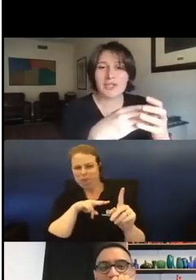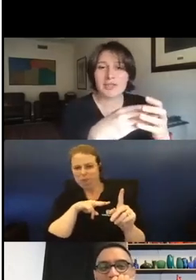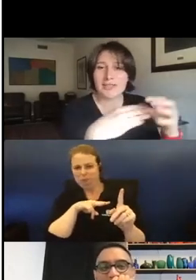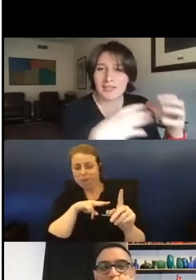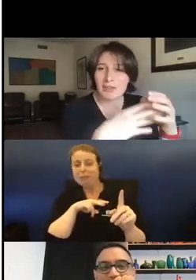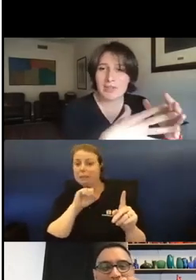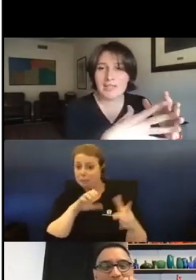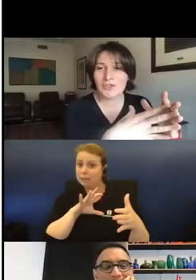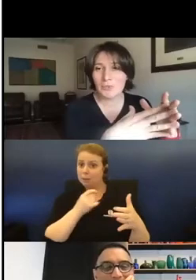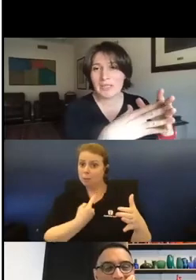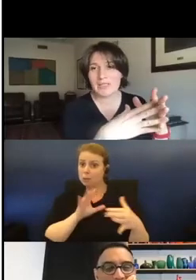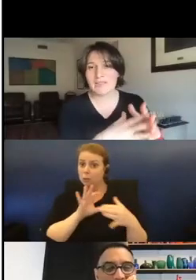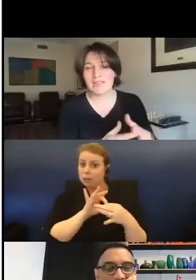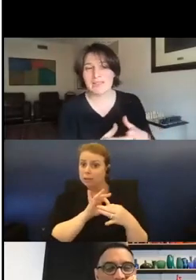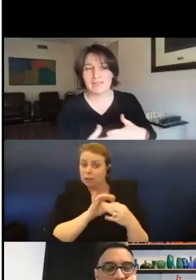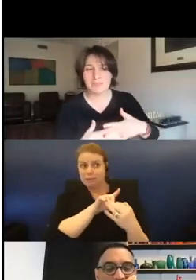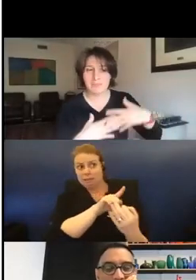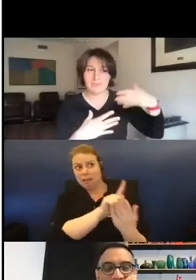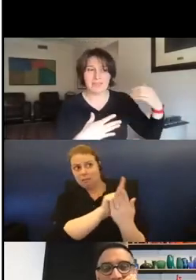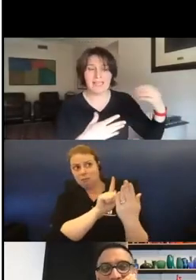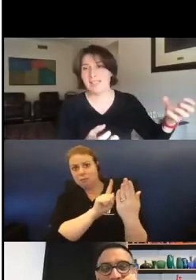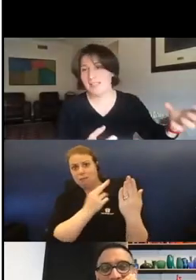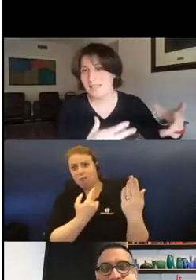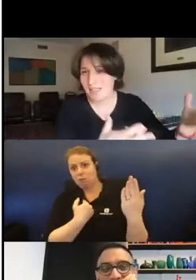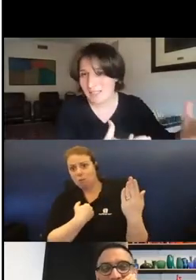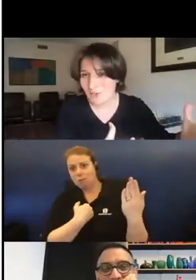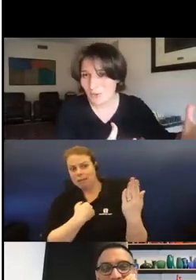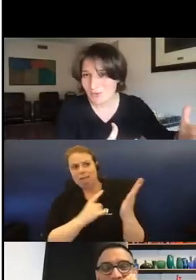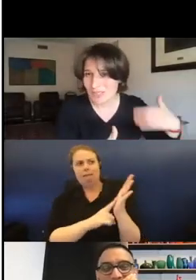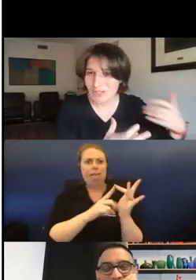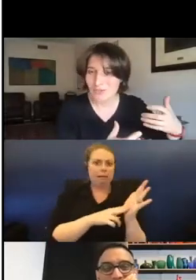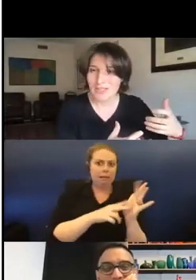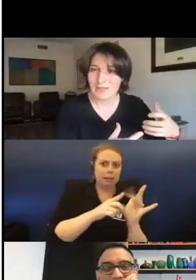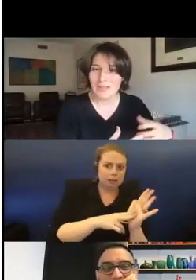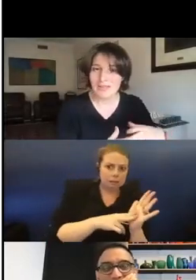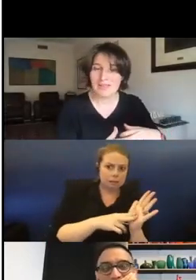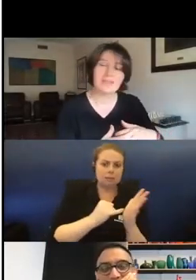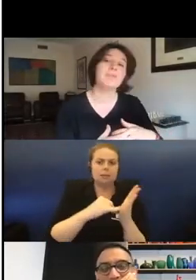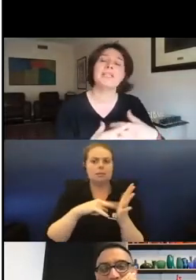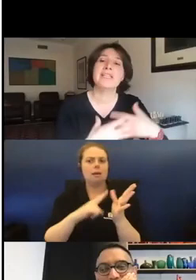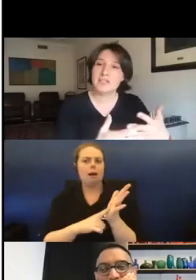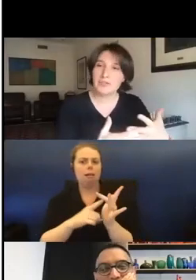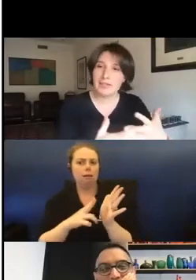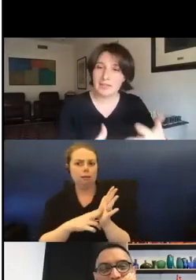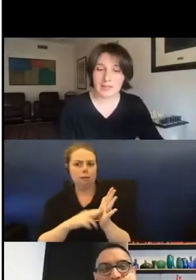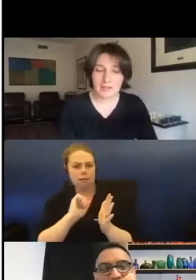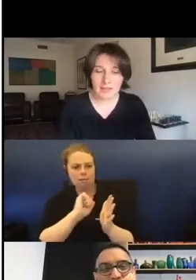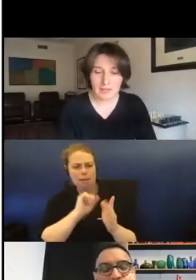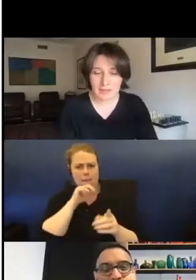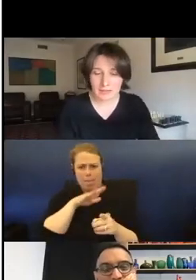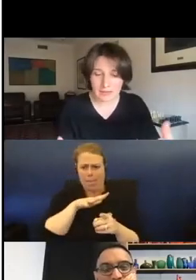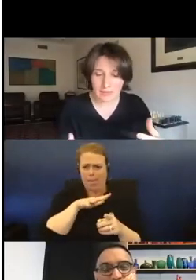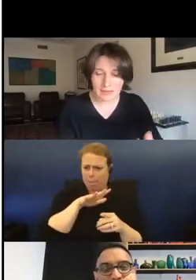connection, they still represented to me that Lenin and Stalin on, you know, and the body history that it